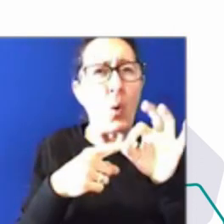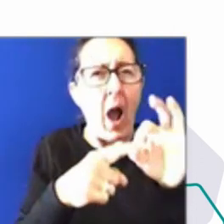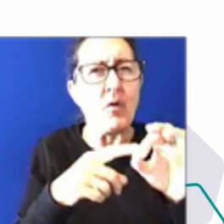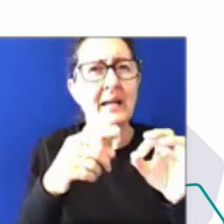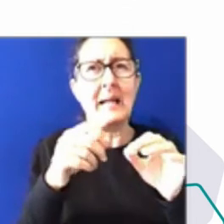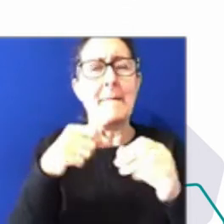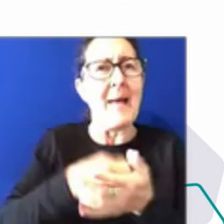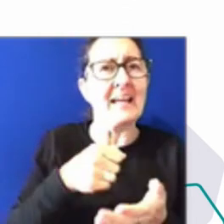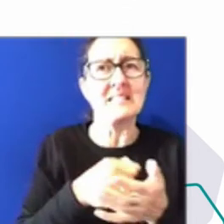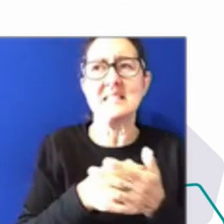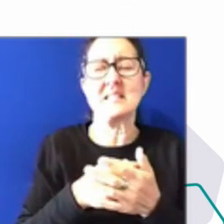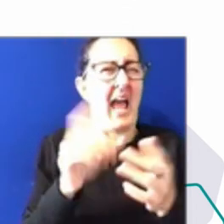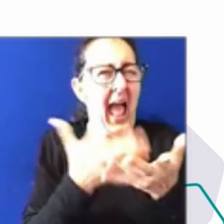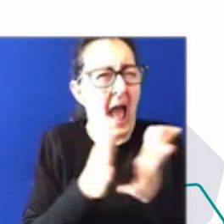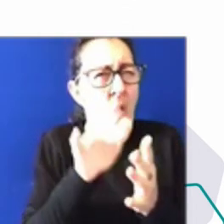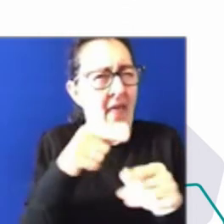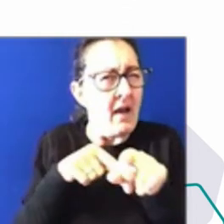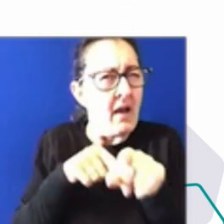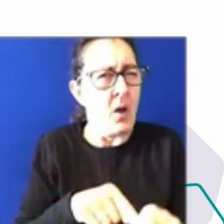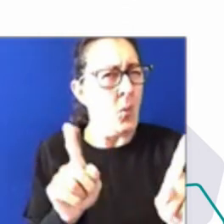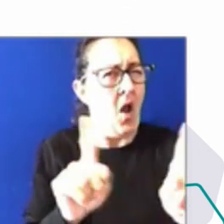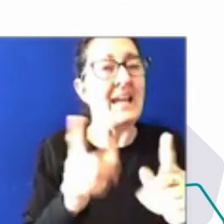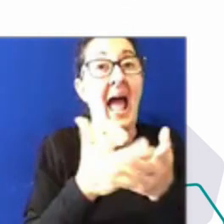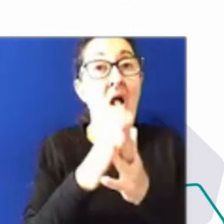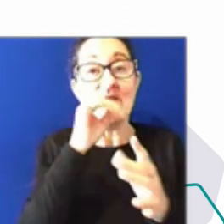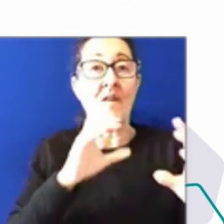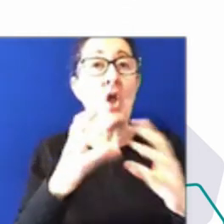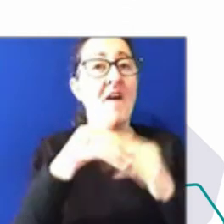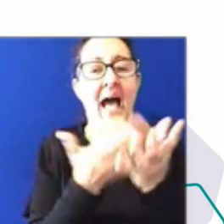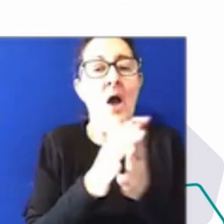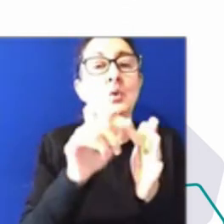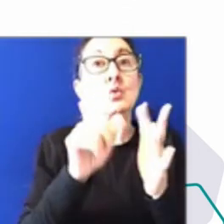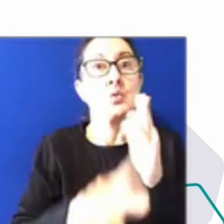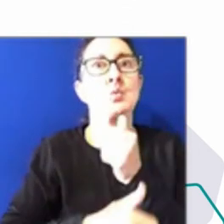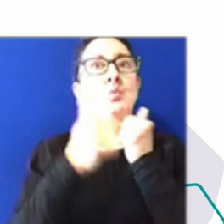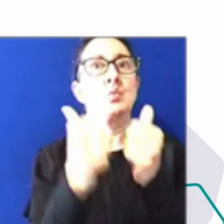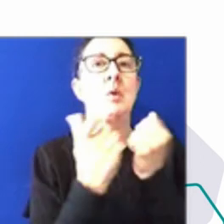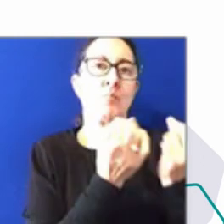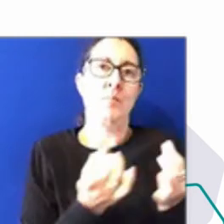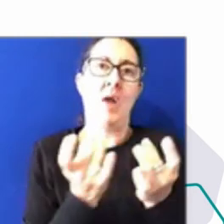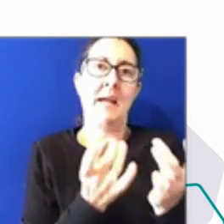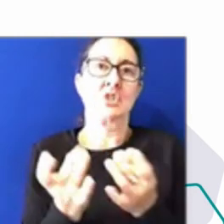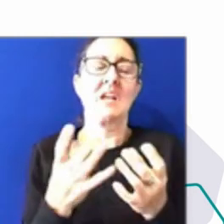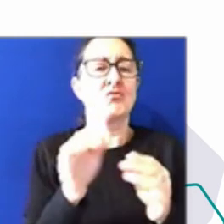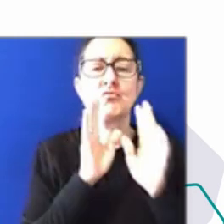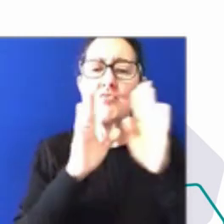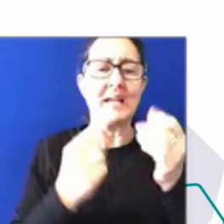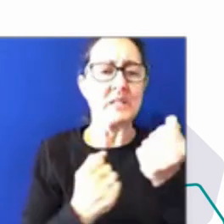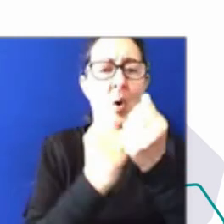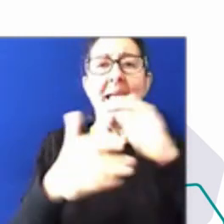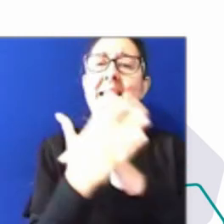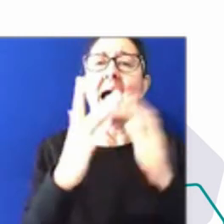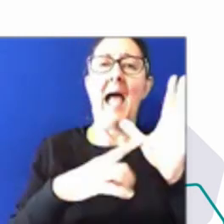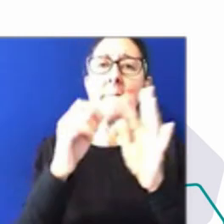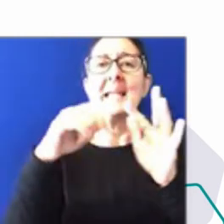conversations about, you know, how you do do the really good preparation, how you are supported, there's some great supports within the APS for public servants